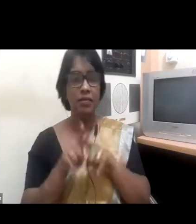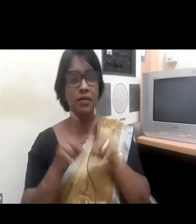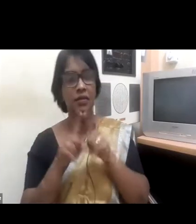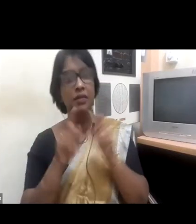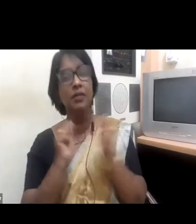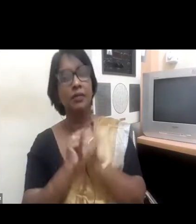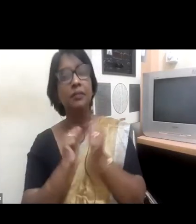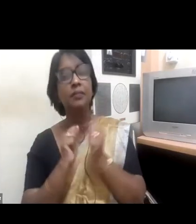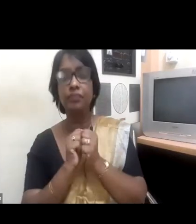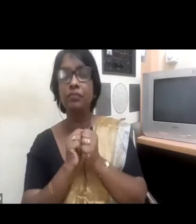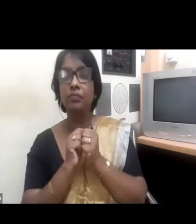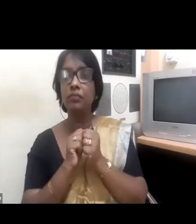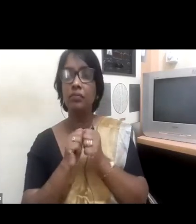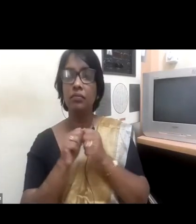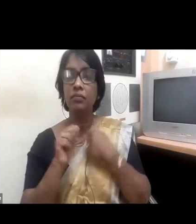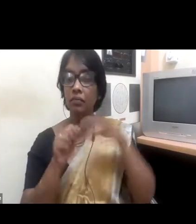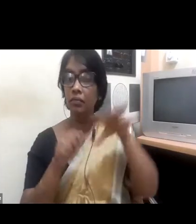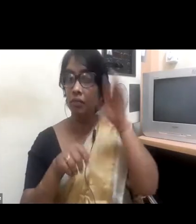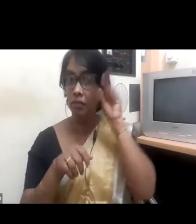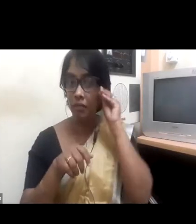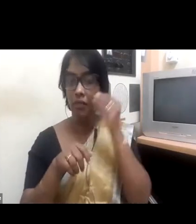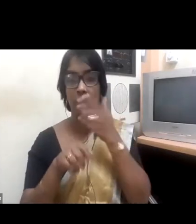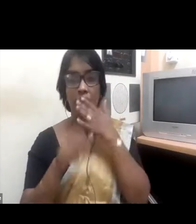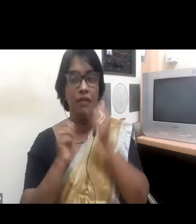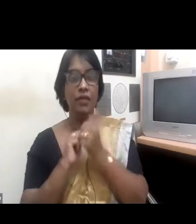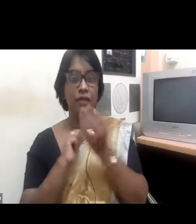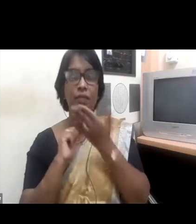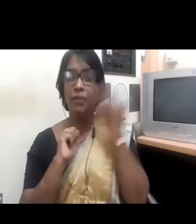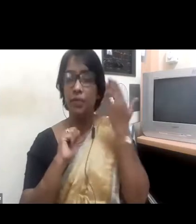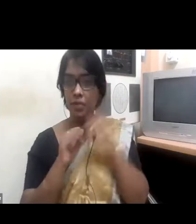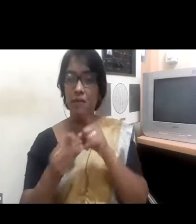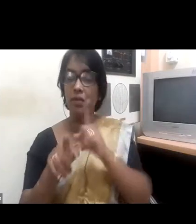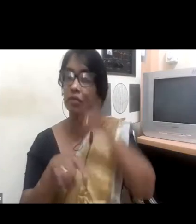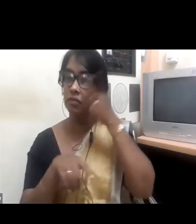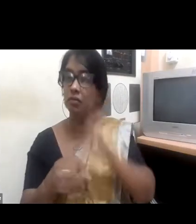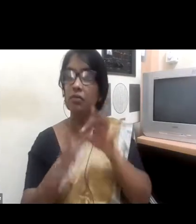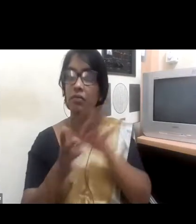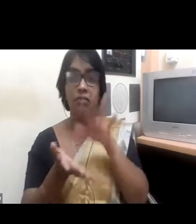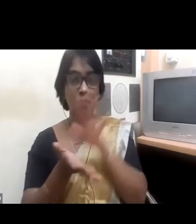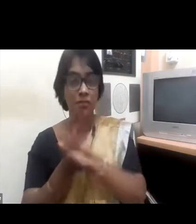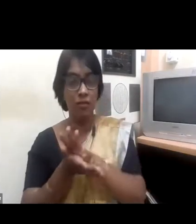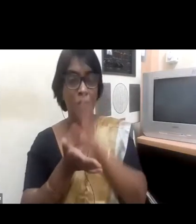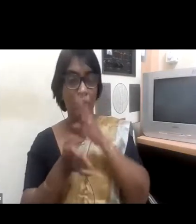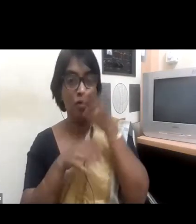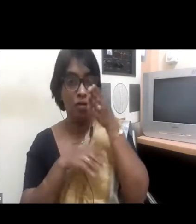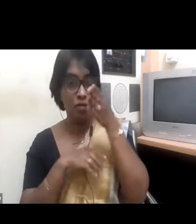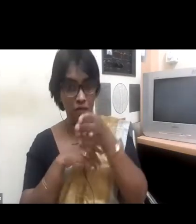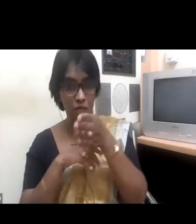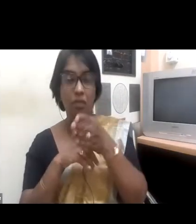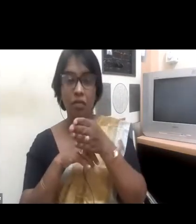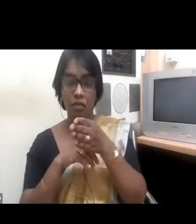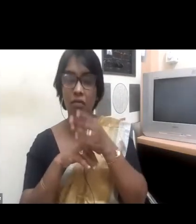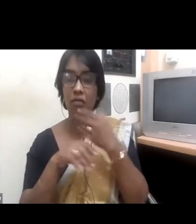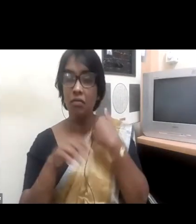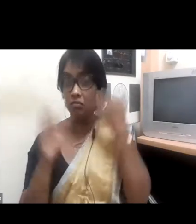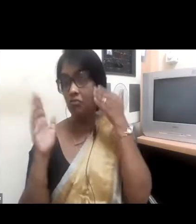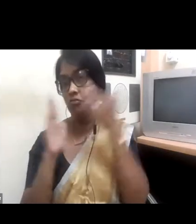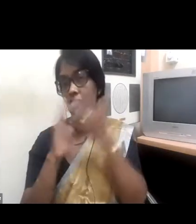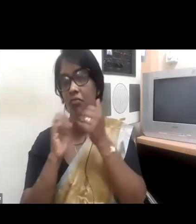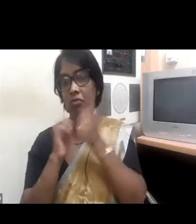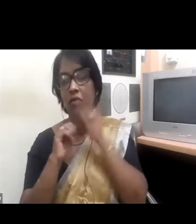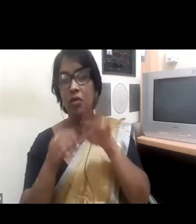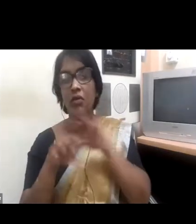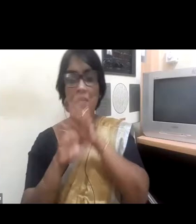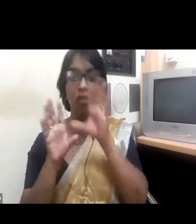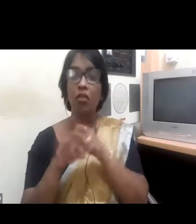in decision making as you're concentrating on the facts which are on the table rather than the conflicting